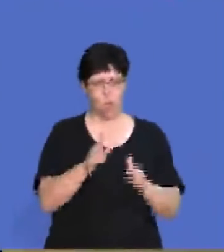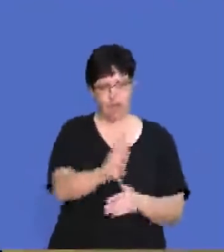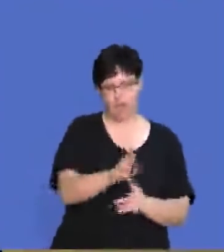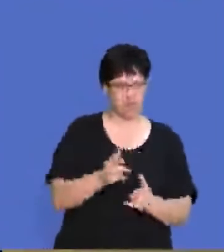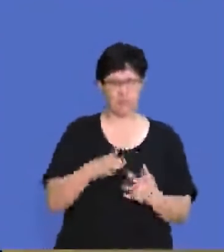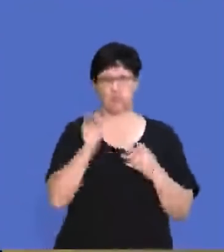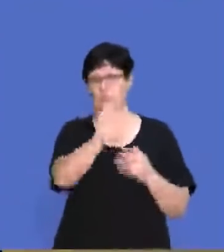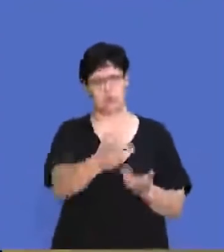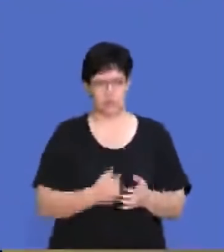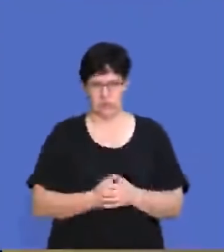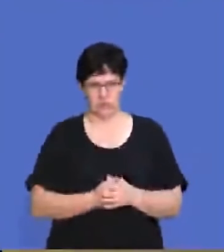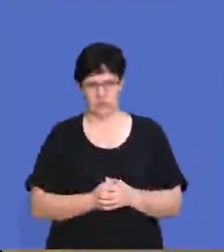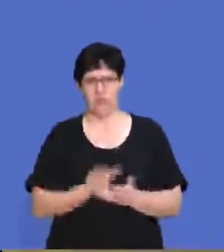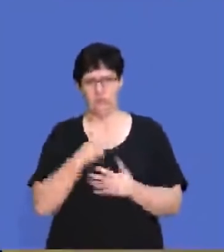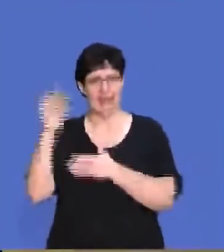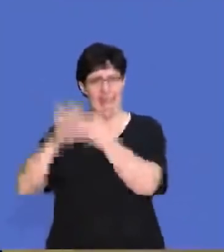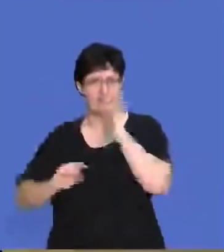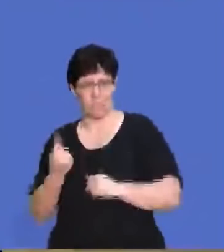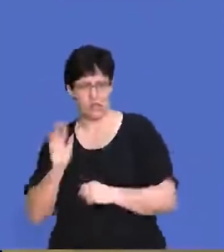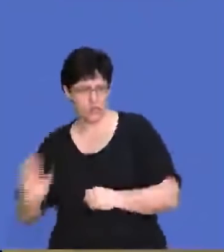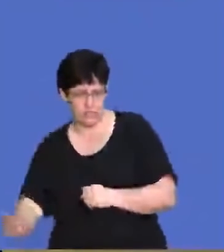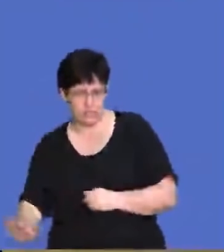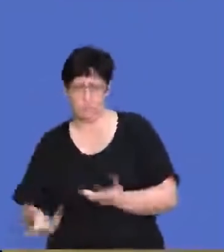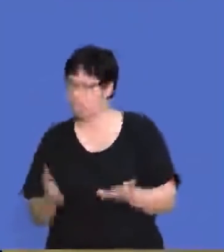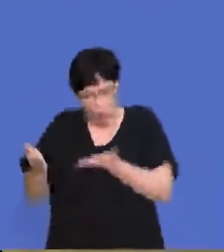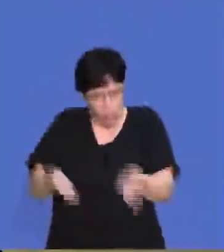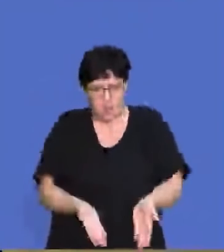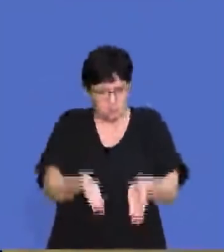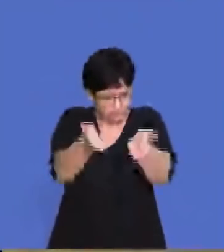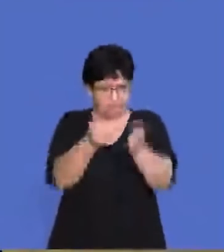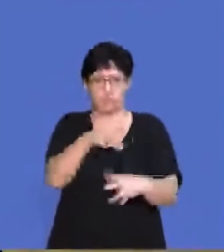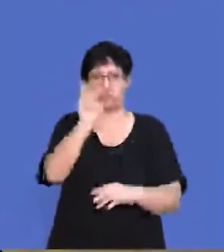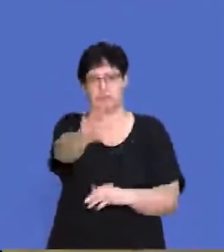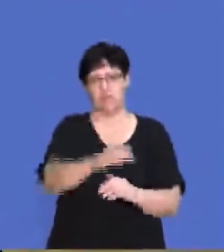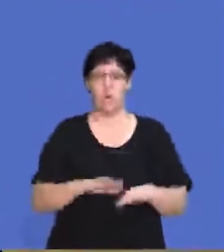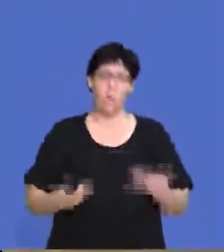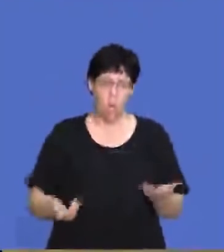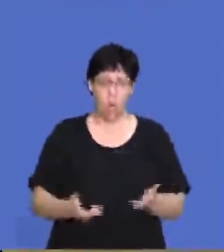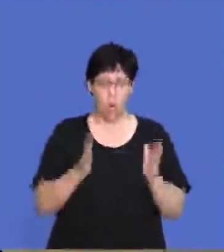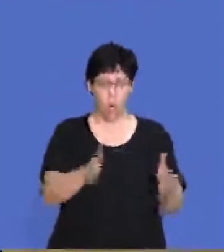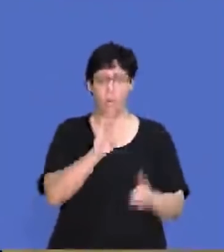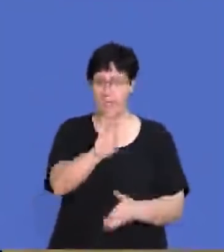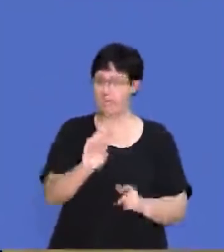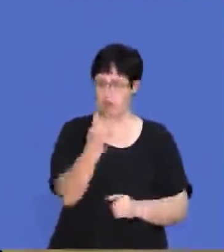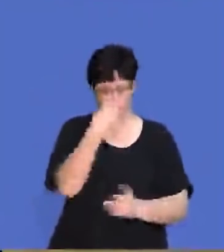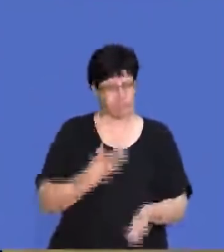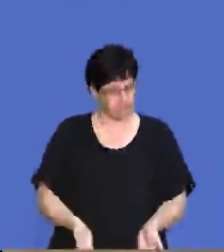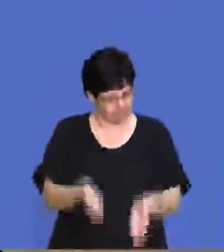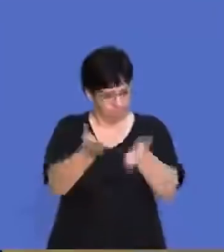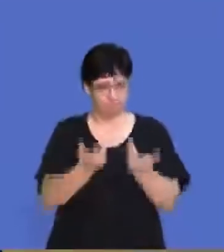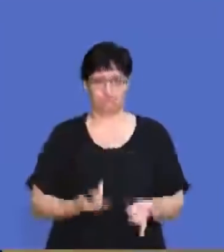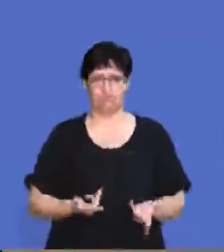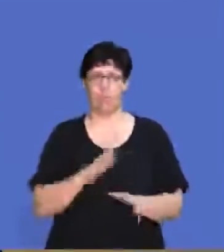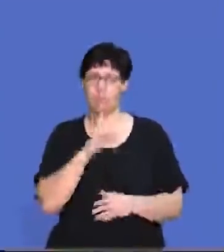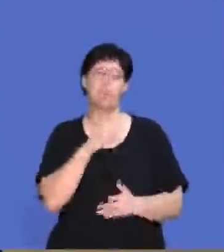to. So if you want to start with your essay question first, you're more than welcome to do that. If you want to start with your Section B,